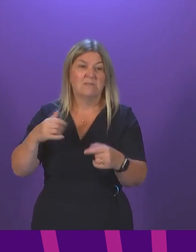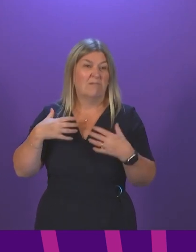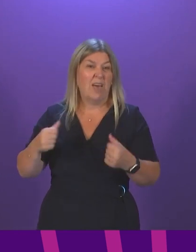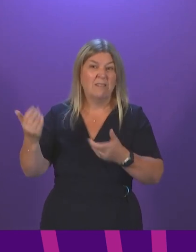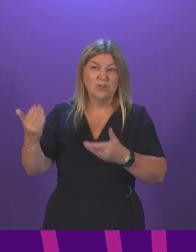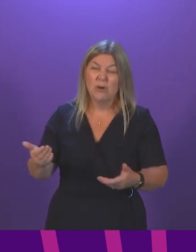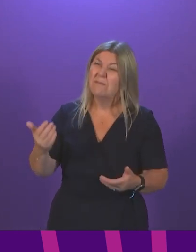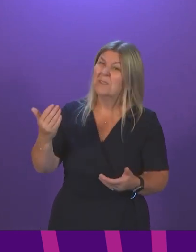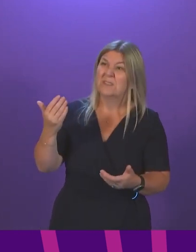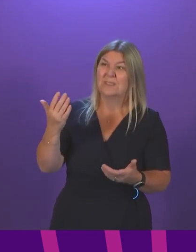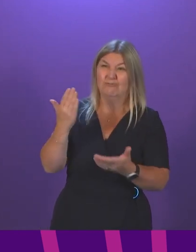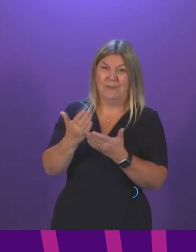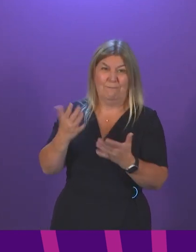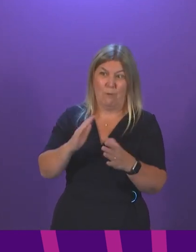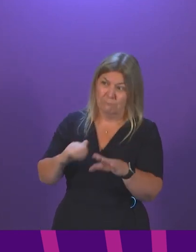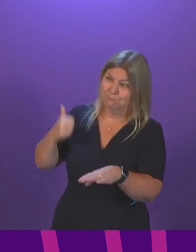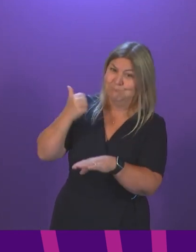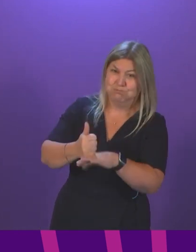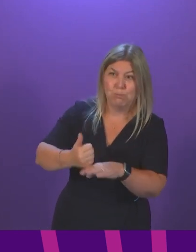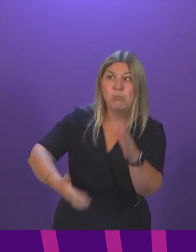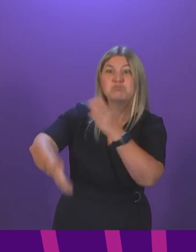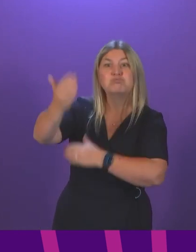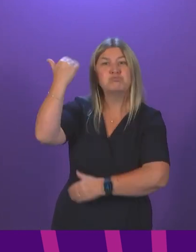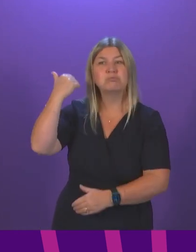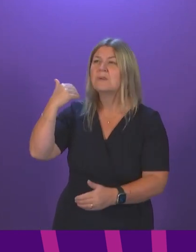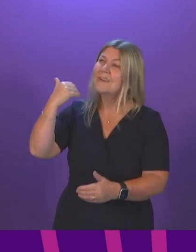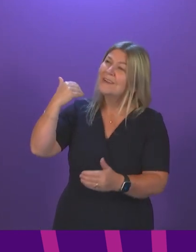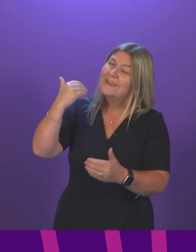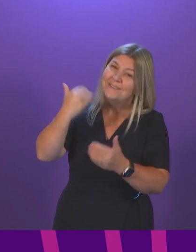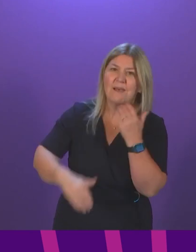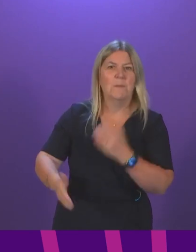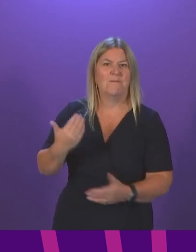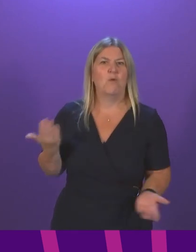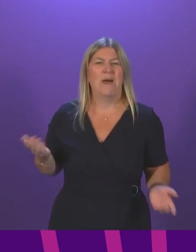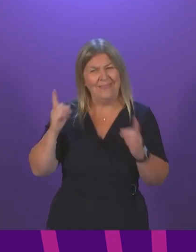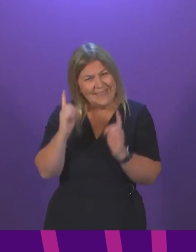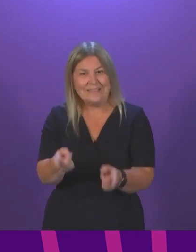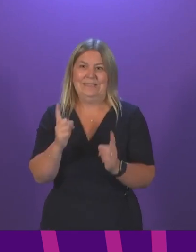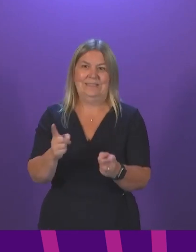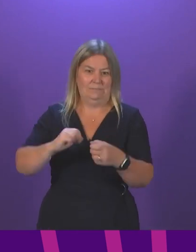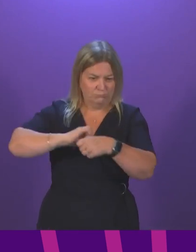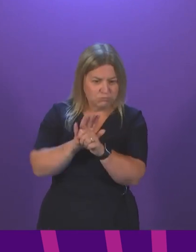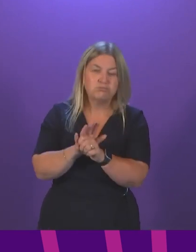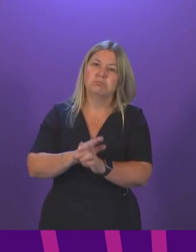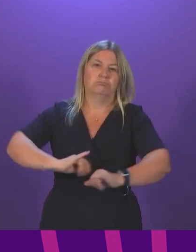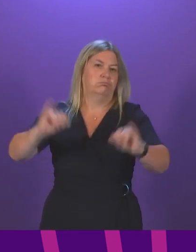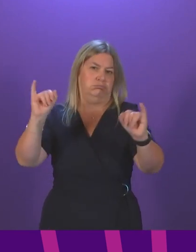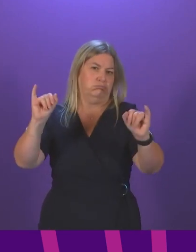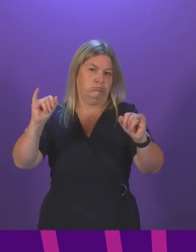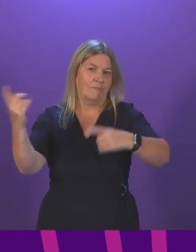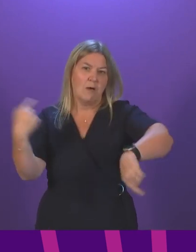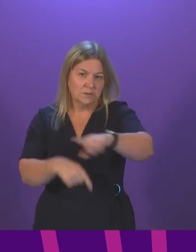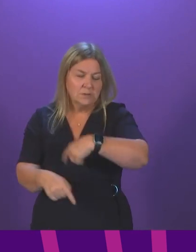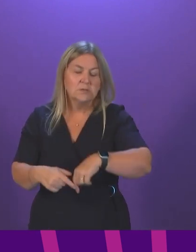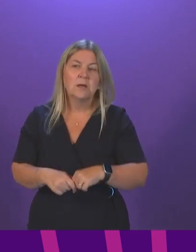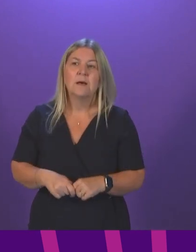since its establishment. So there is no sense in which I am seeking to underplay that at all. Douglas Ross